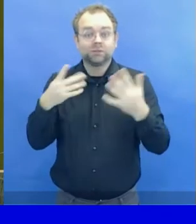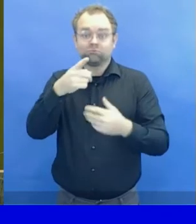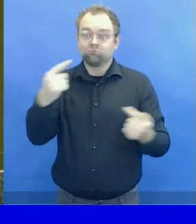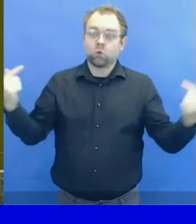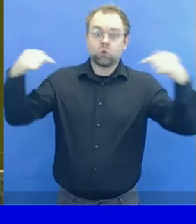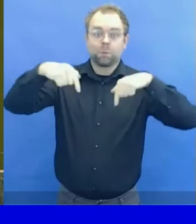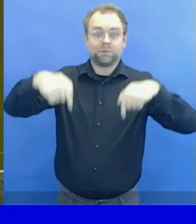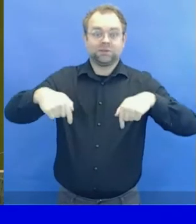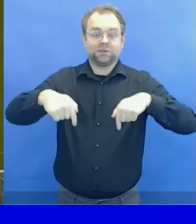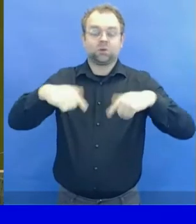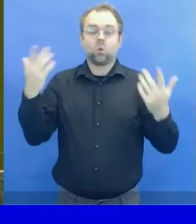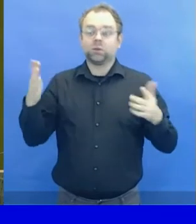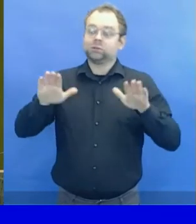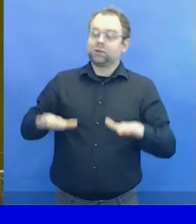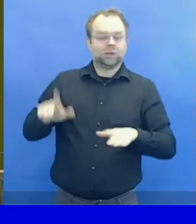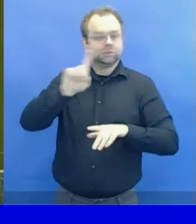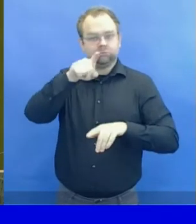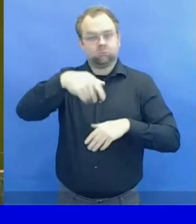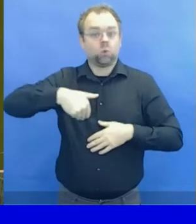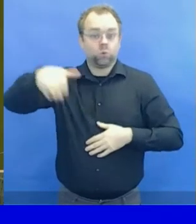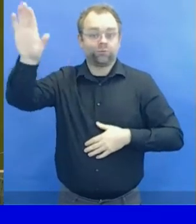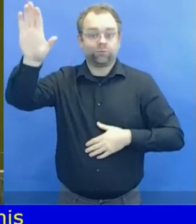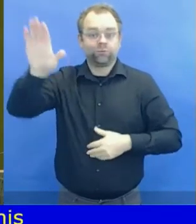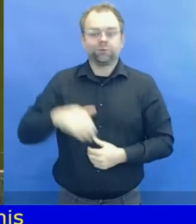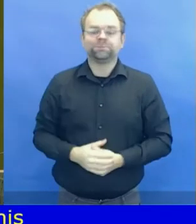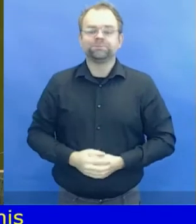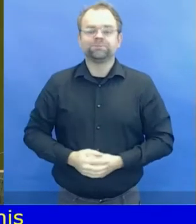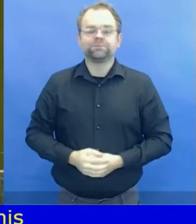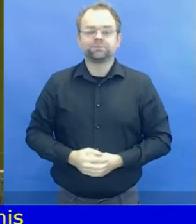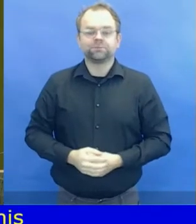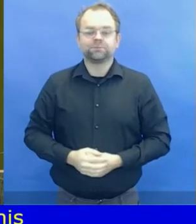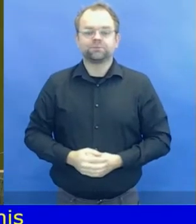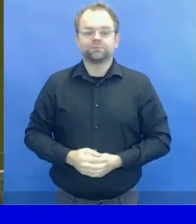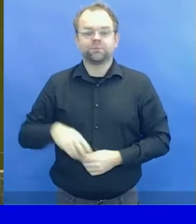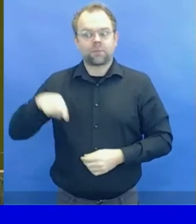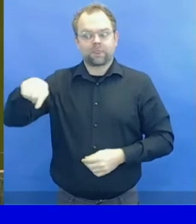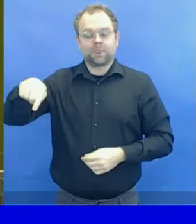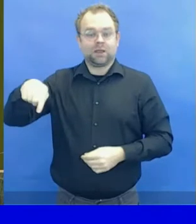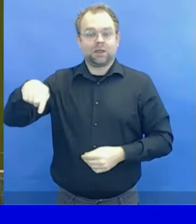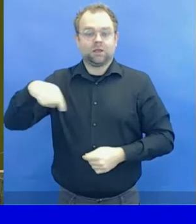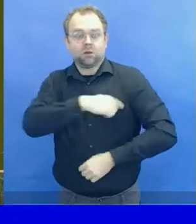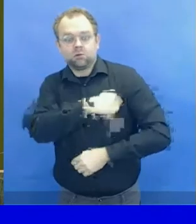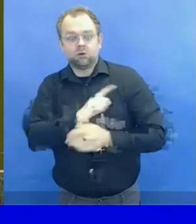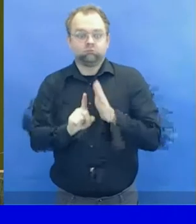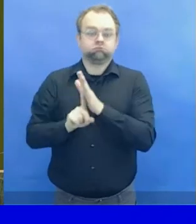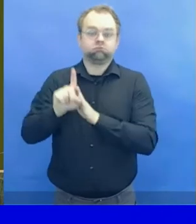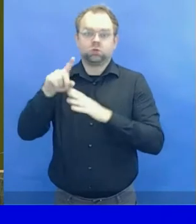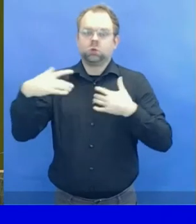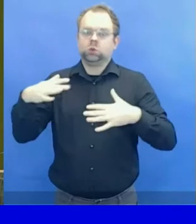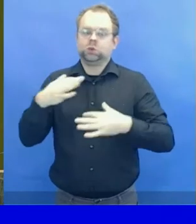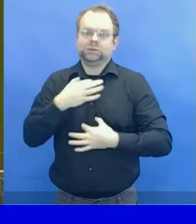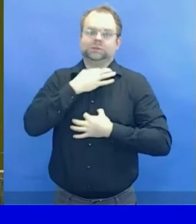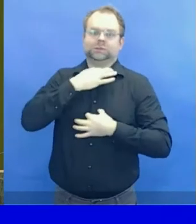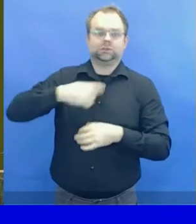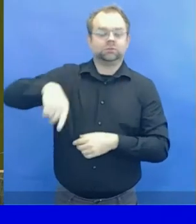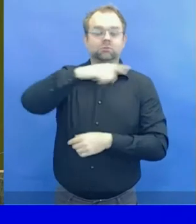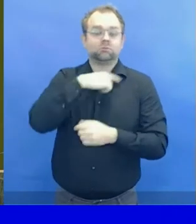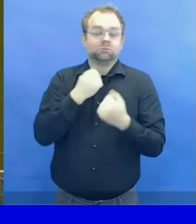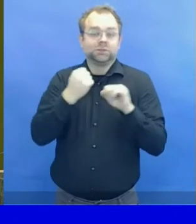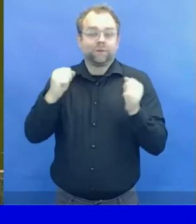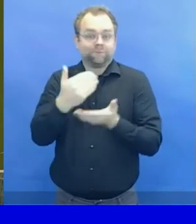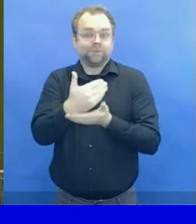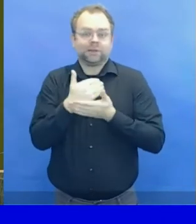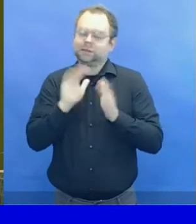Please ensure you keep your seat in the current position, which has been set to meet the physical distancing requirements